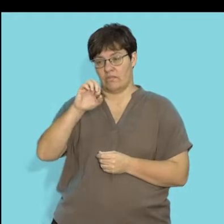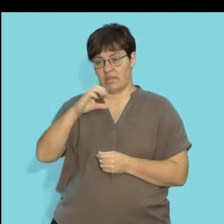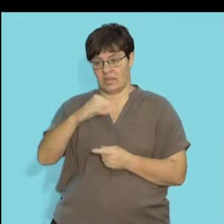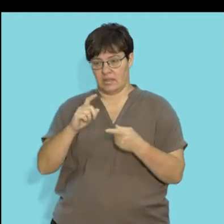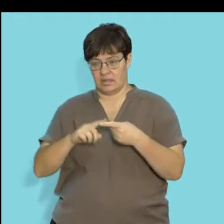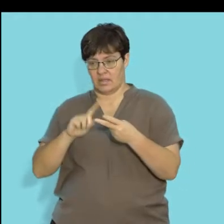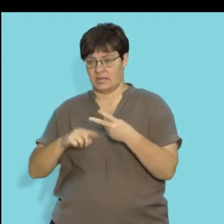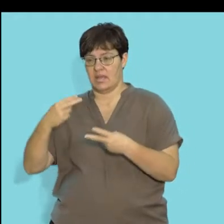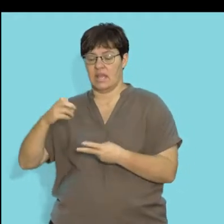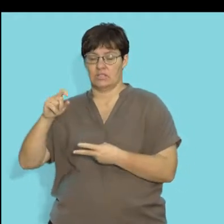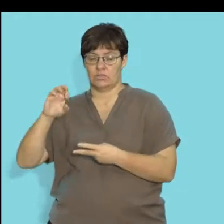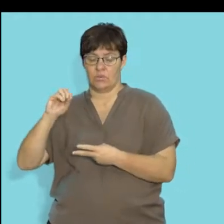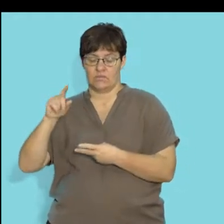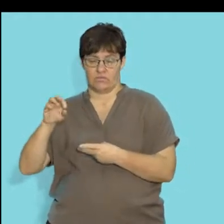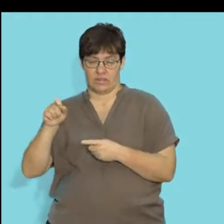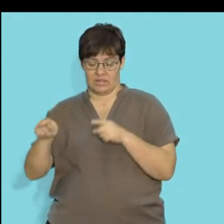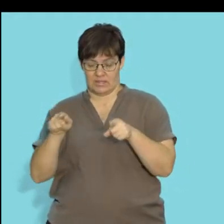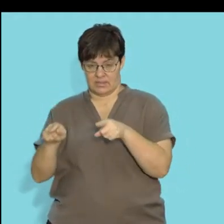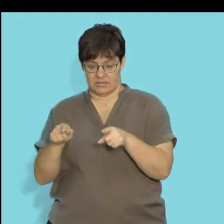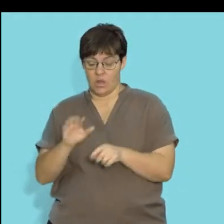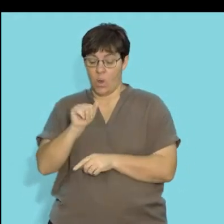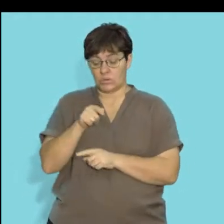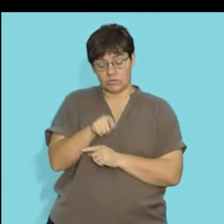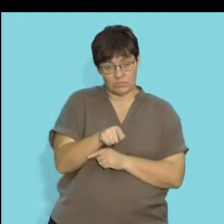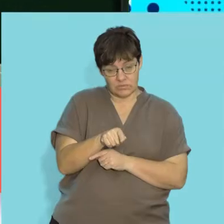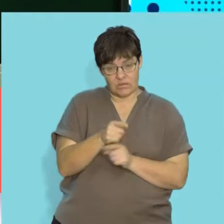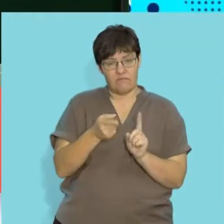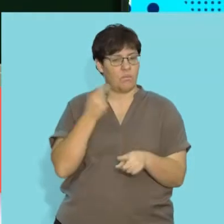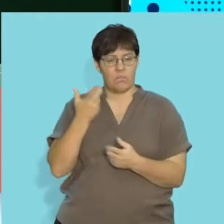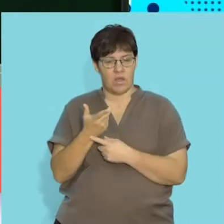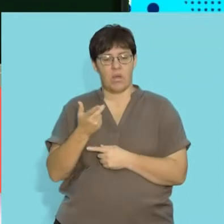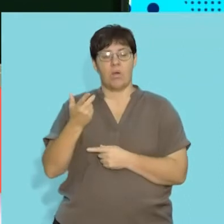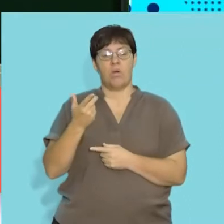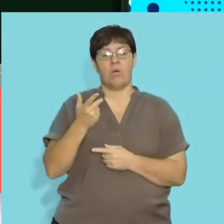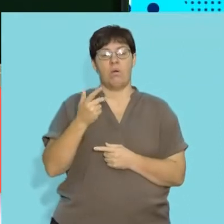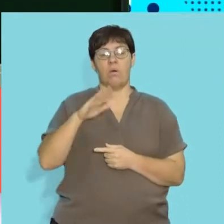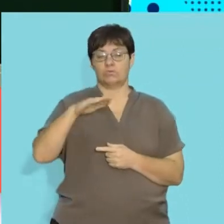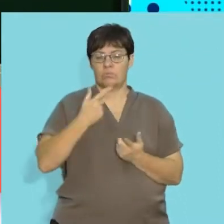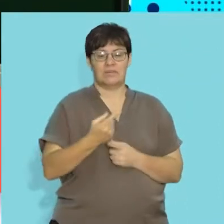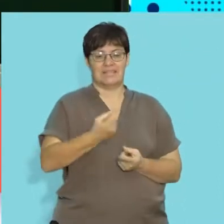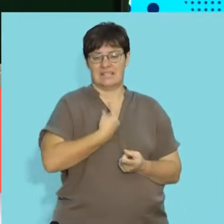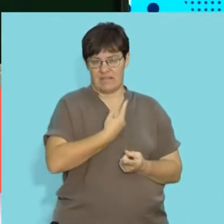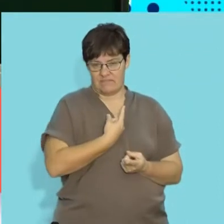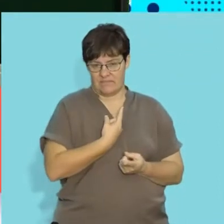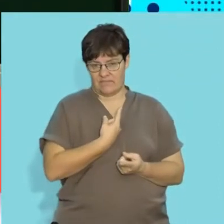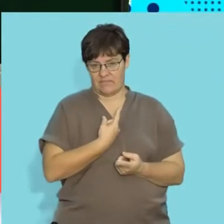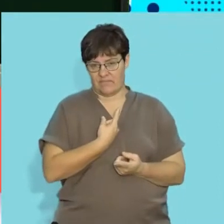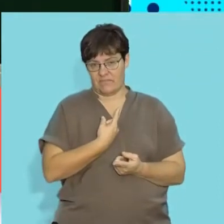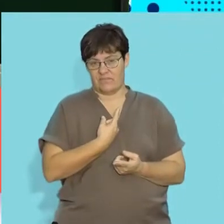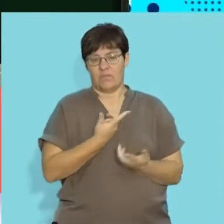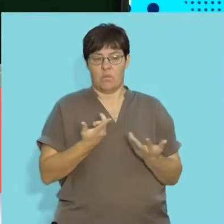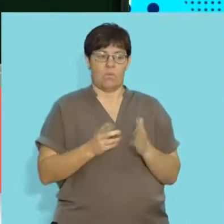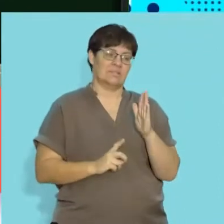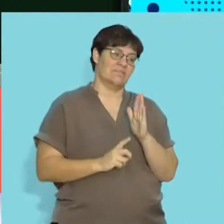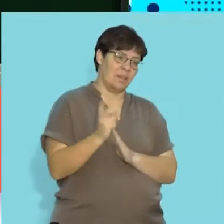and your heterotrophs. Heterotrophs. The concept of autotrophs comes from the word auto, meaning self, or be able to